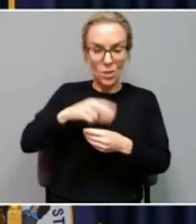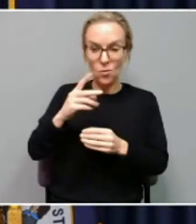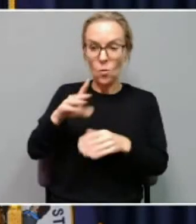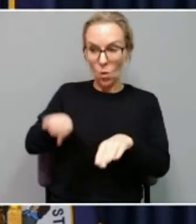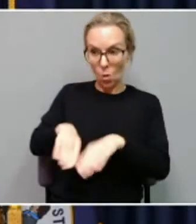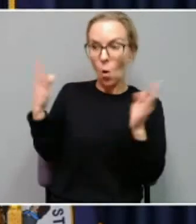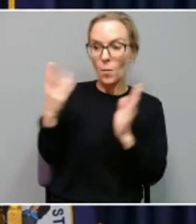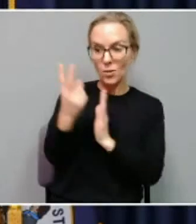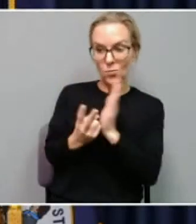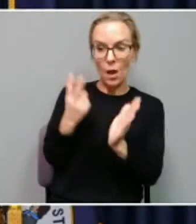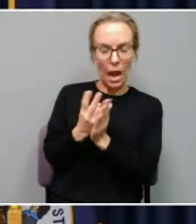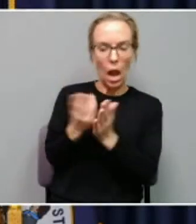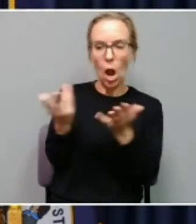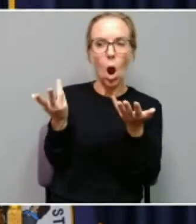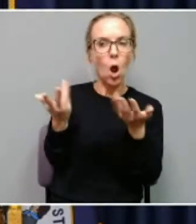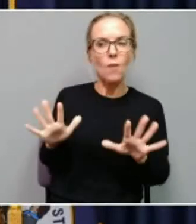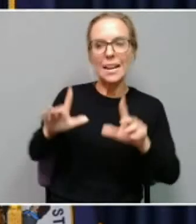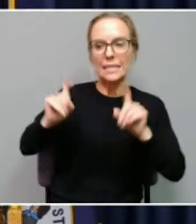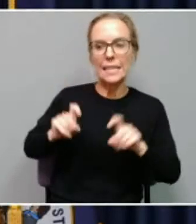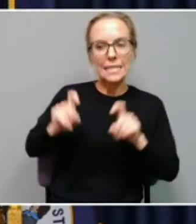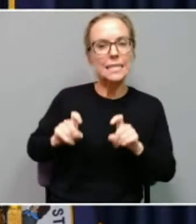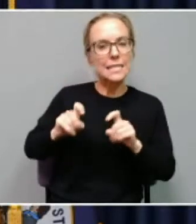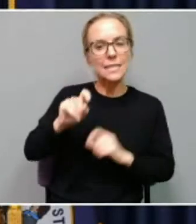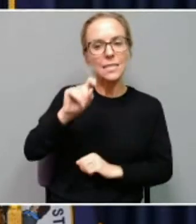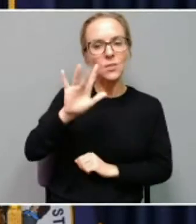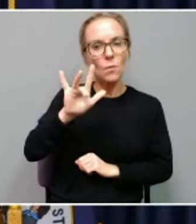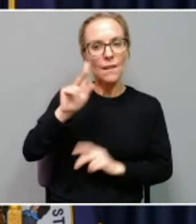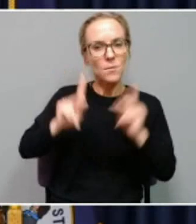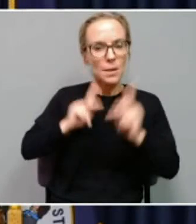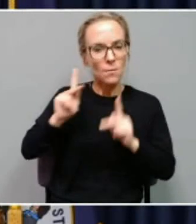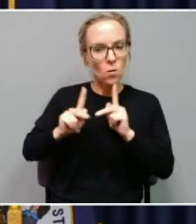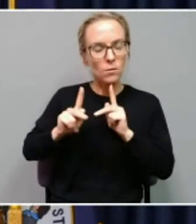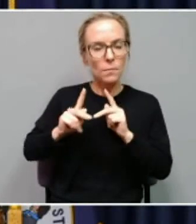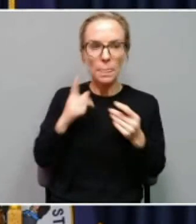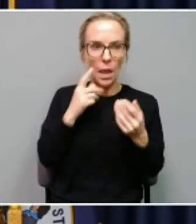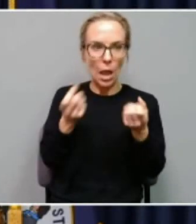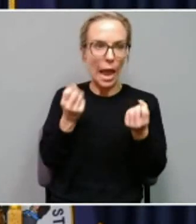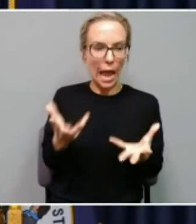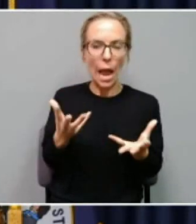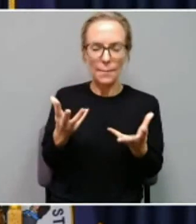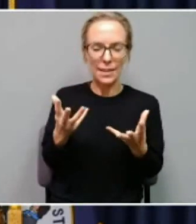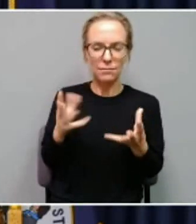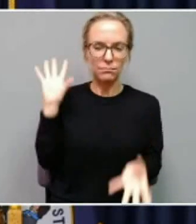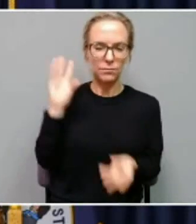morning, we had already tested 25 people. I don't know how many they've tested today.